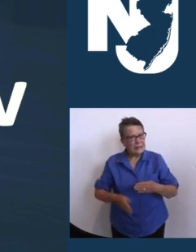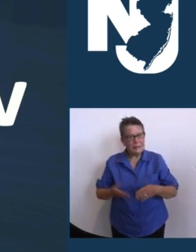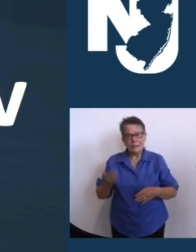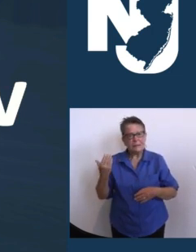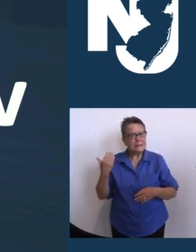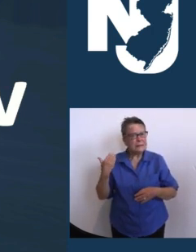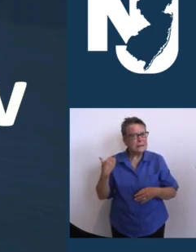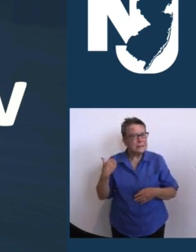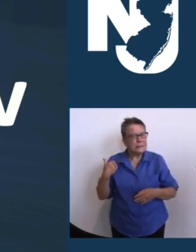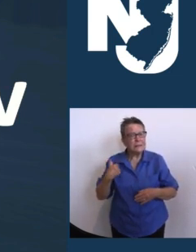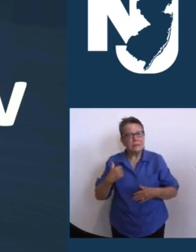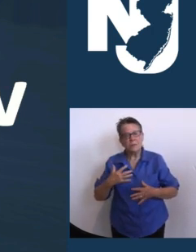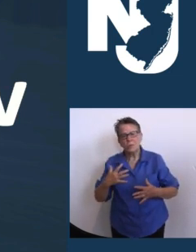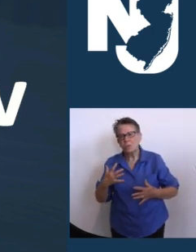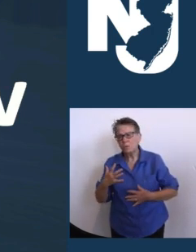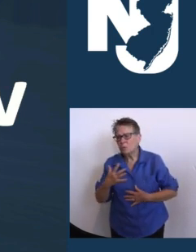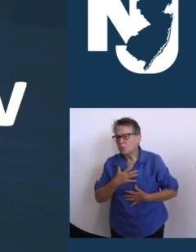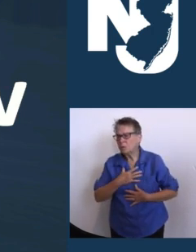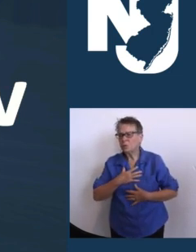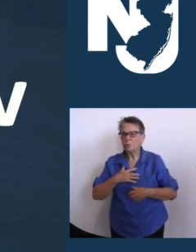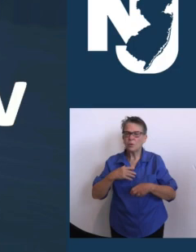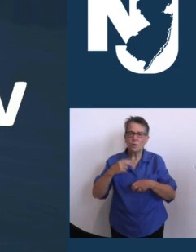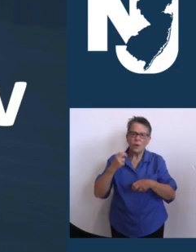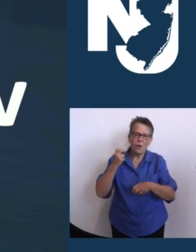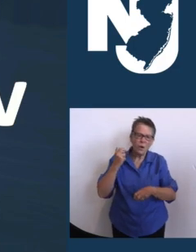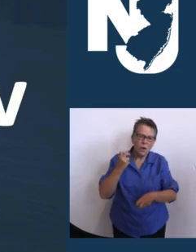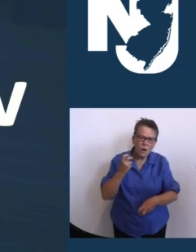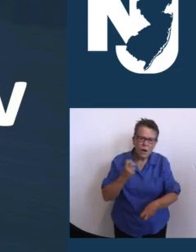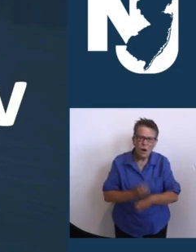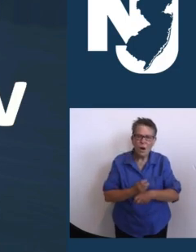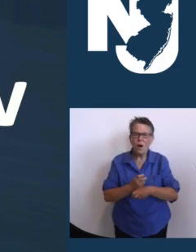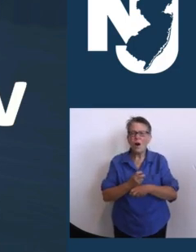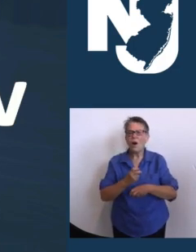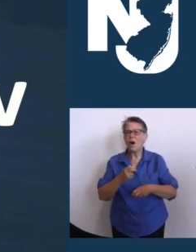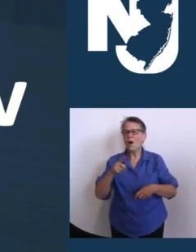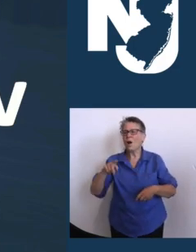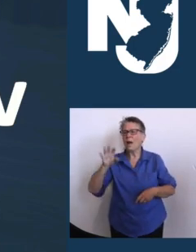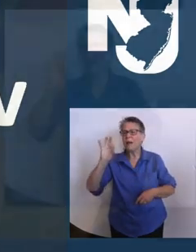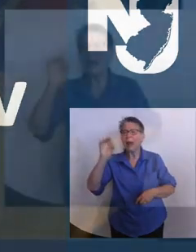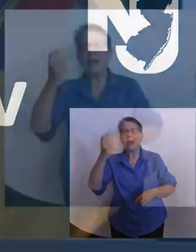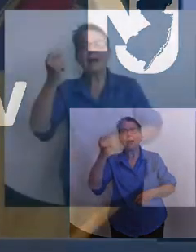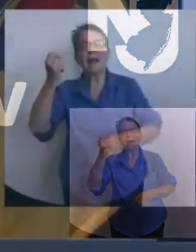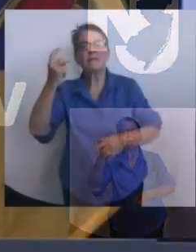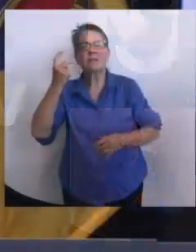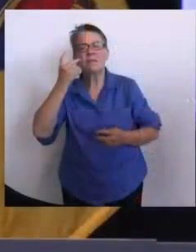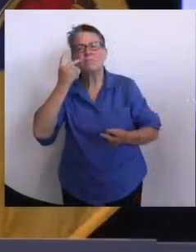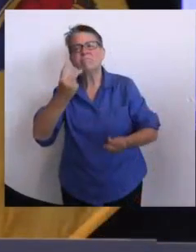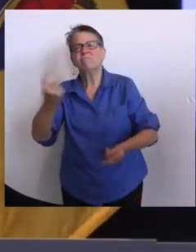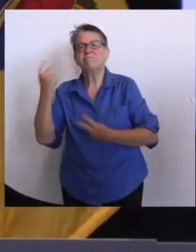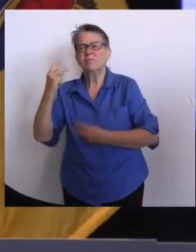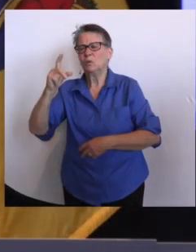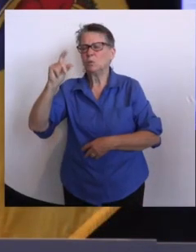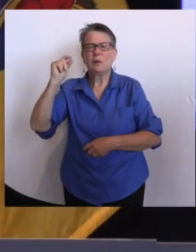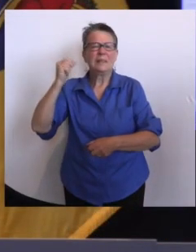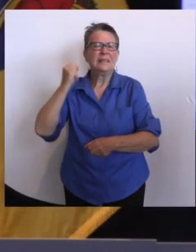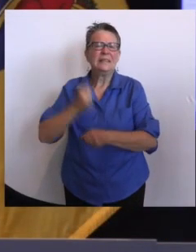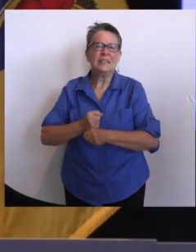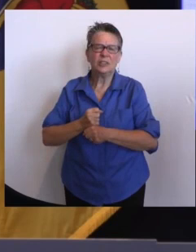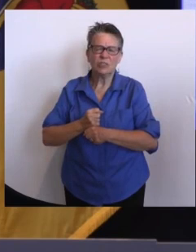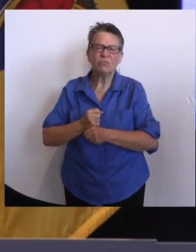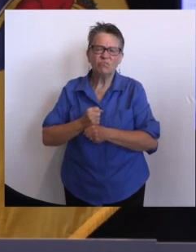one, the 20th anniversary of the awful attacks of 9-11. And we all